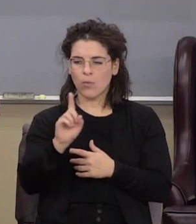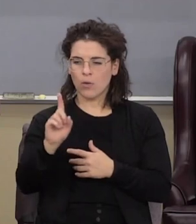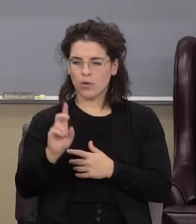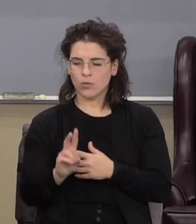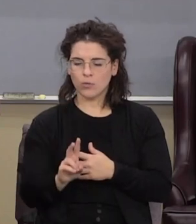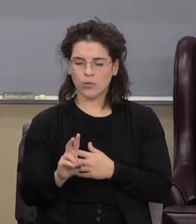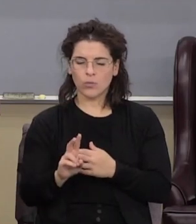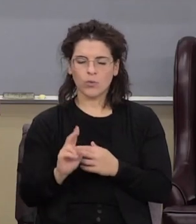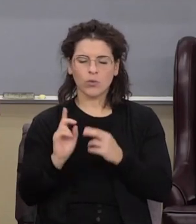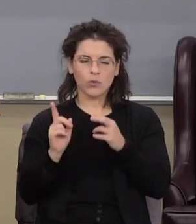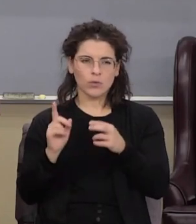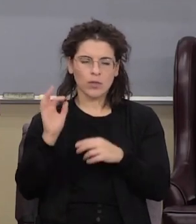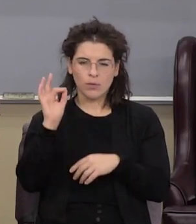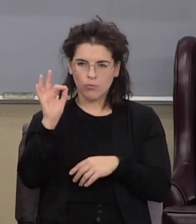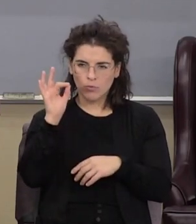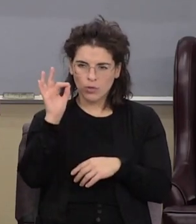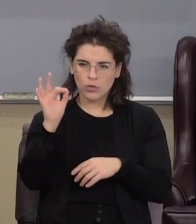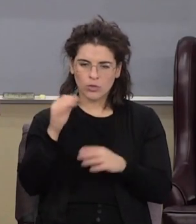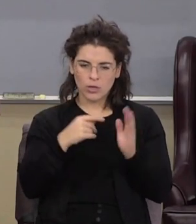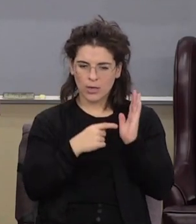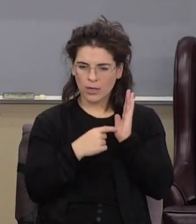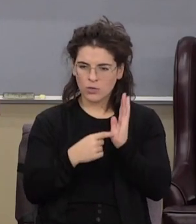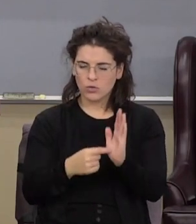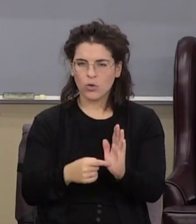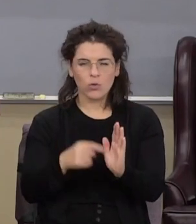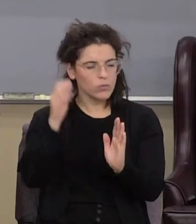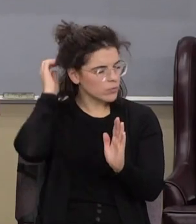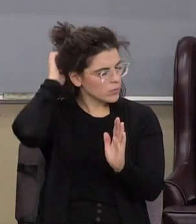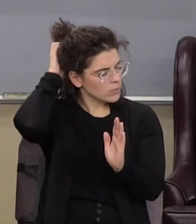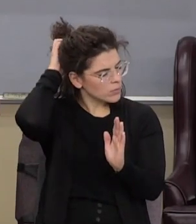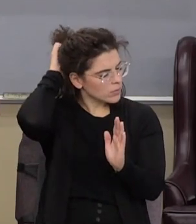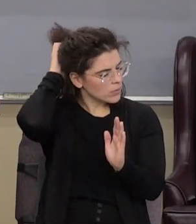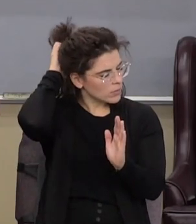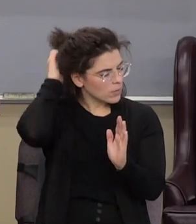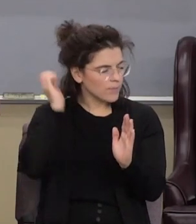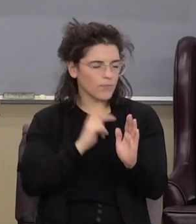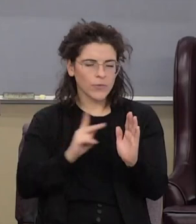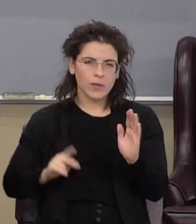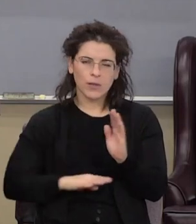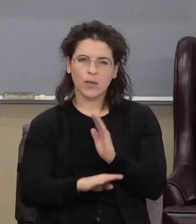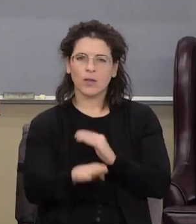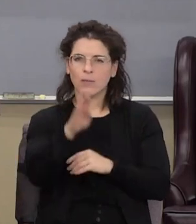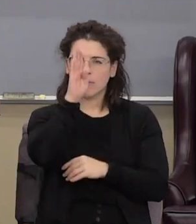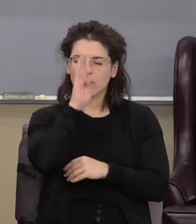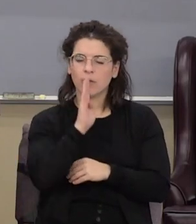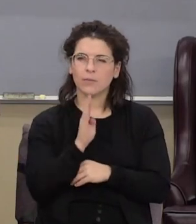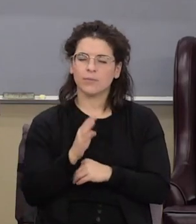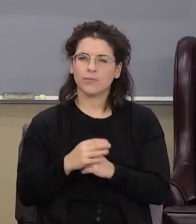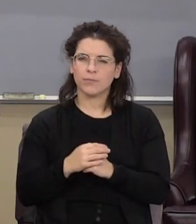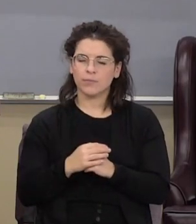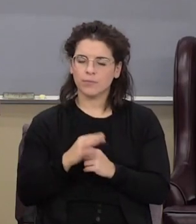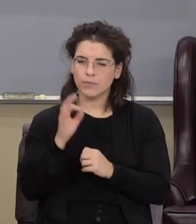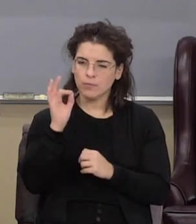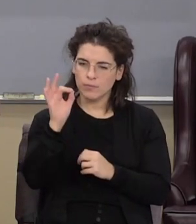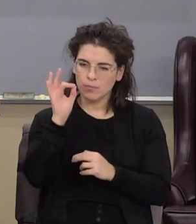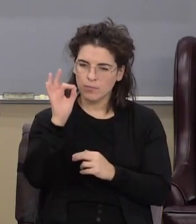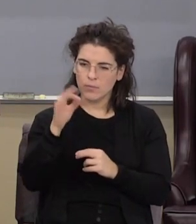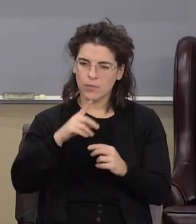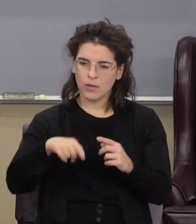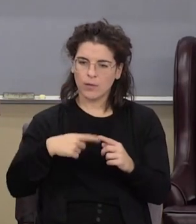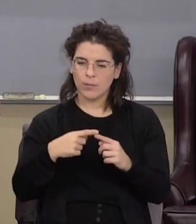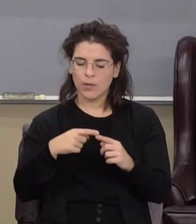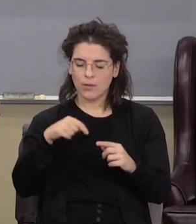and he preaches and shows the kingdom of God that is he's preaching about